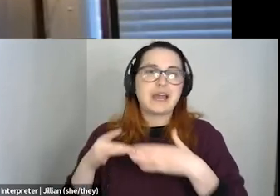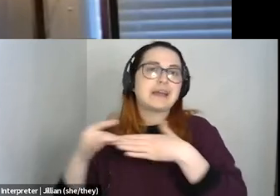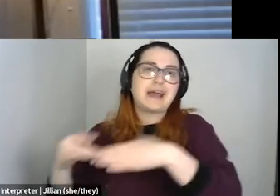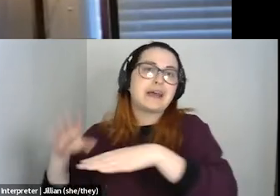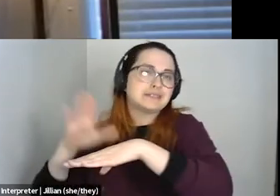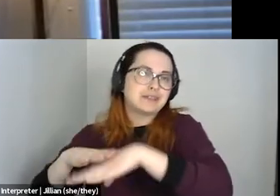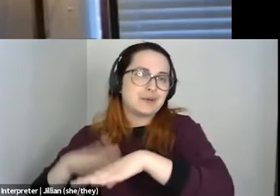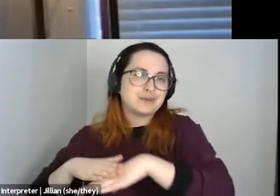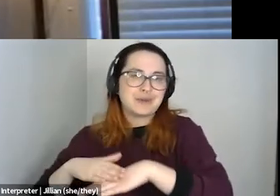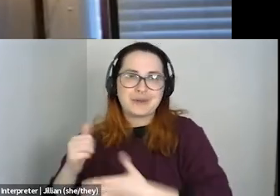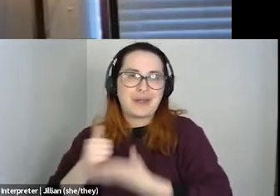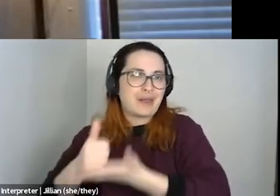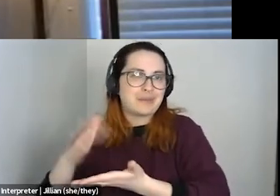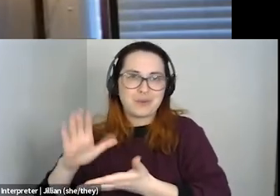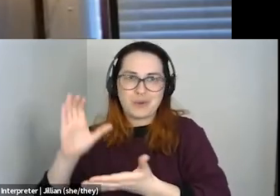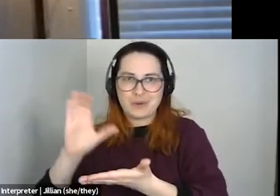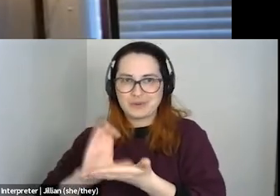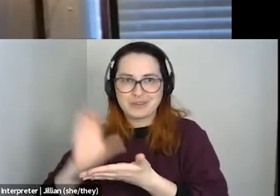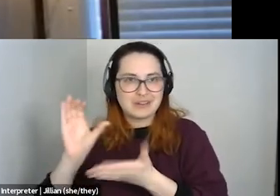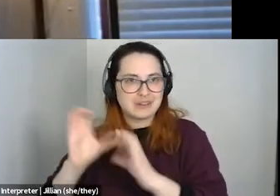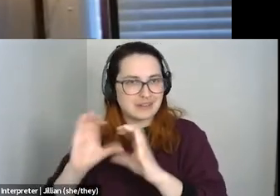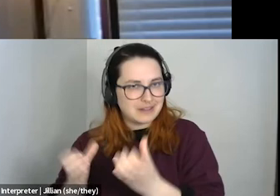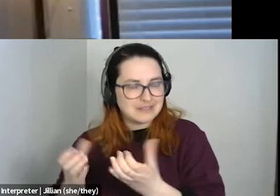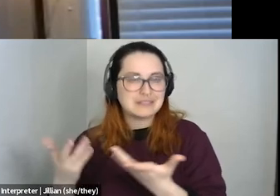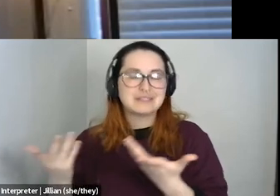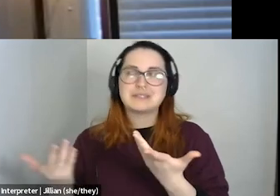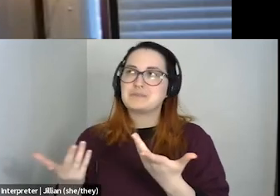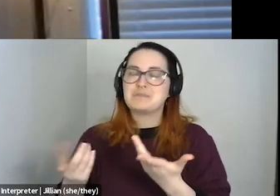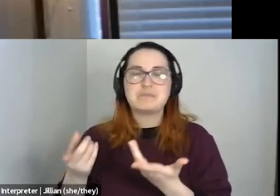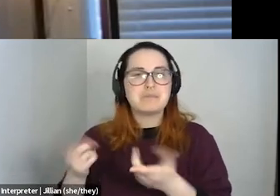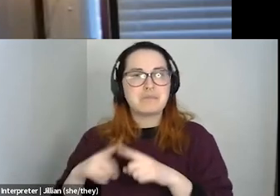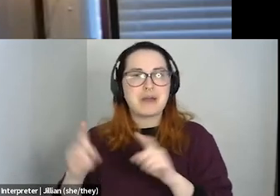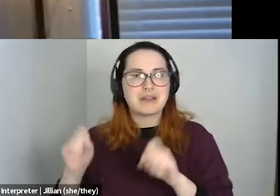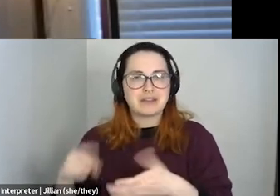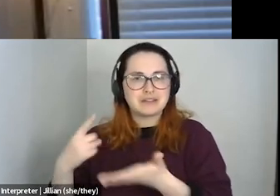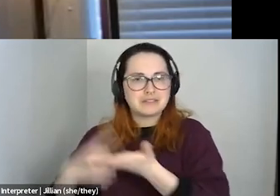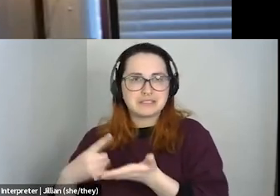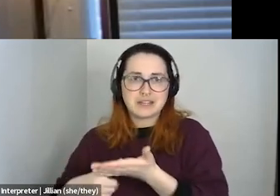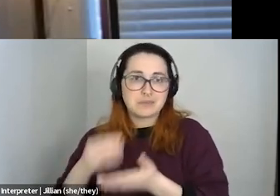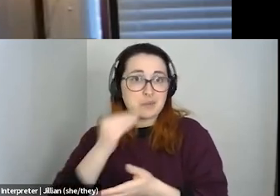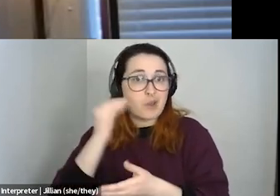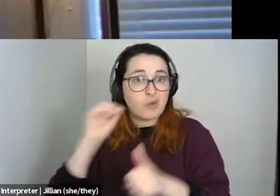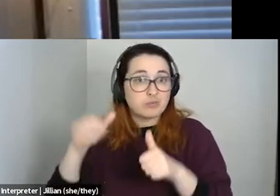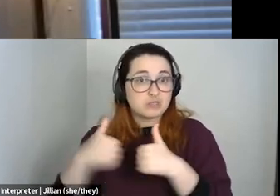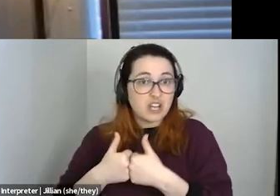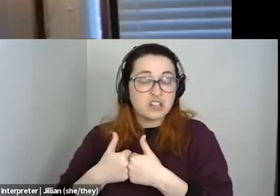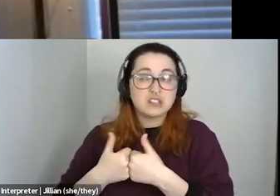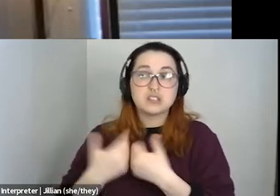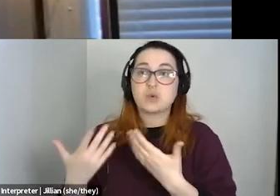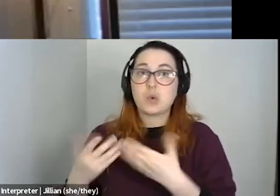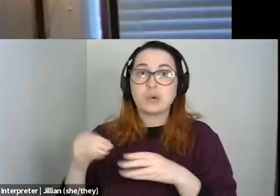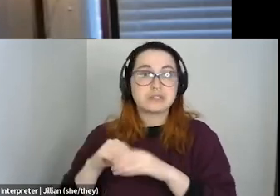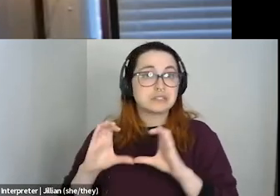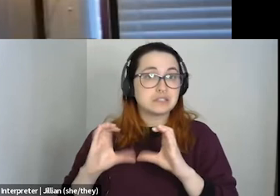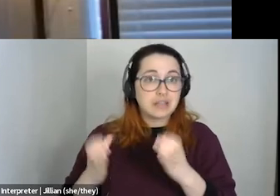courses, um, also help you talk about really challenging things you may face at home or within the classroom